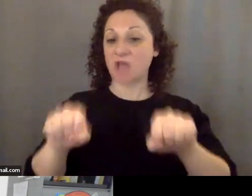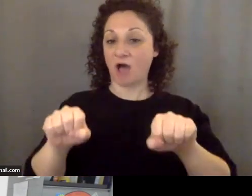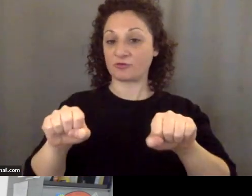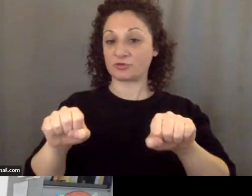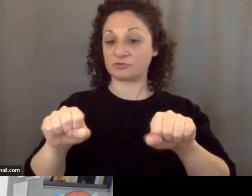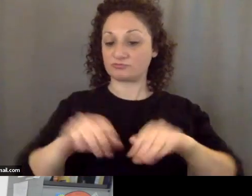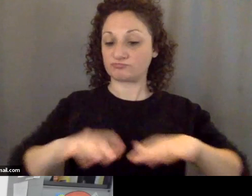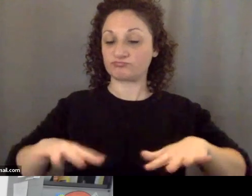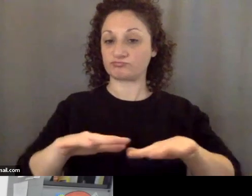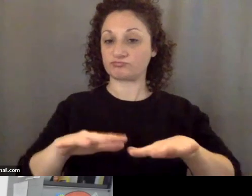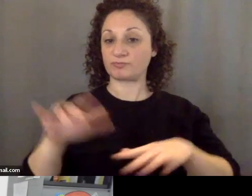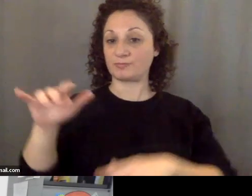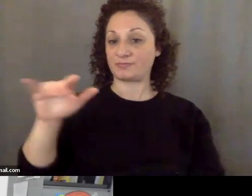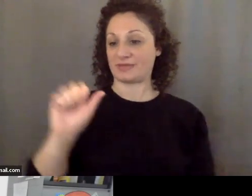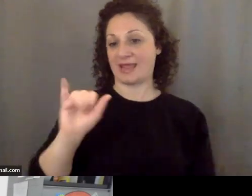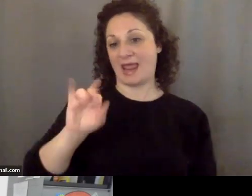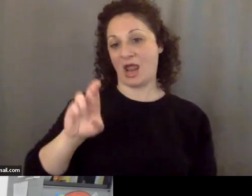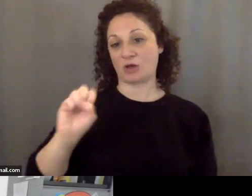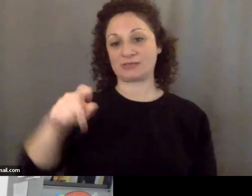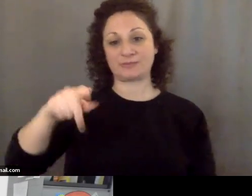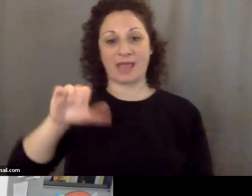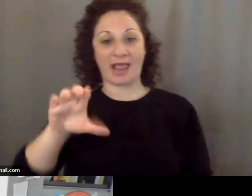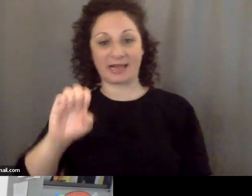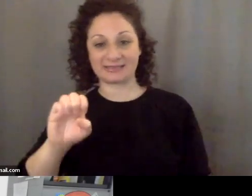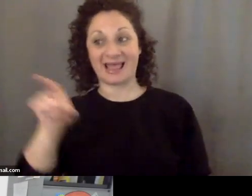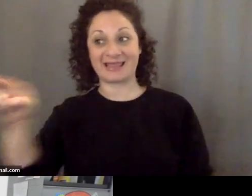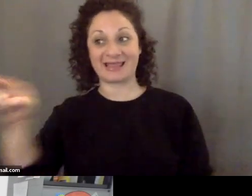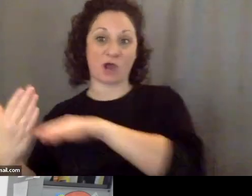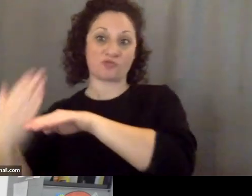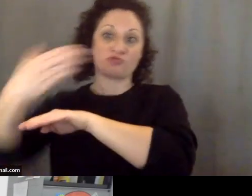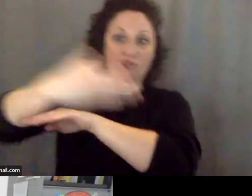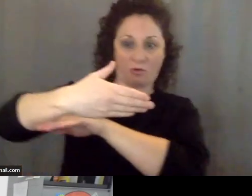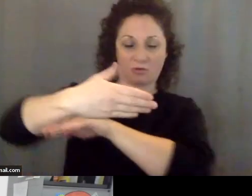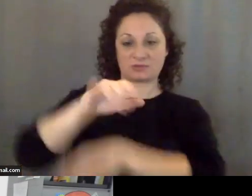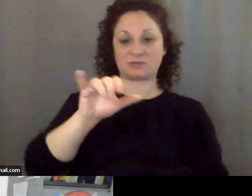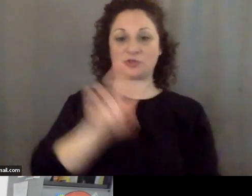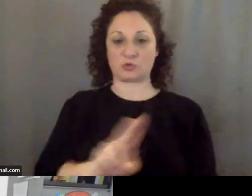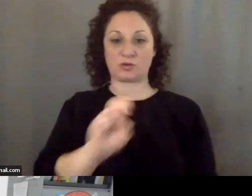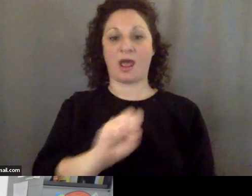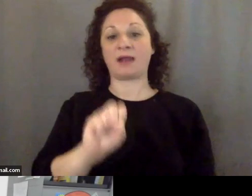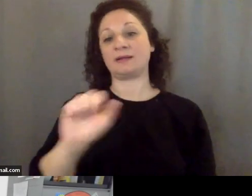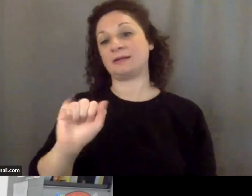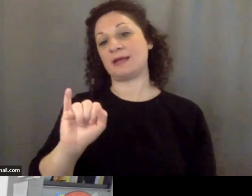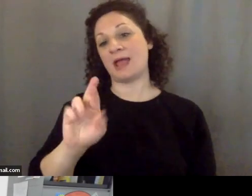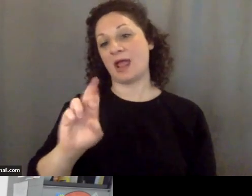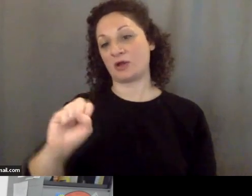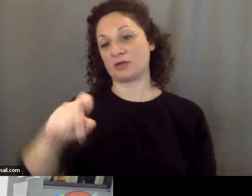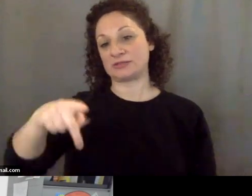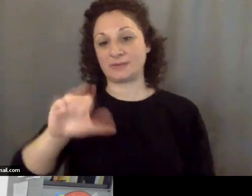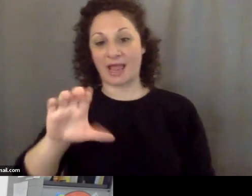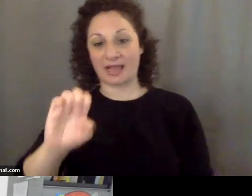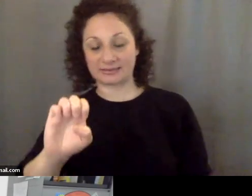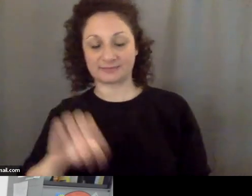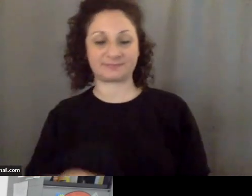in United States sovereign airspace. Now, the latest Chinese counter charge is